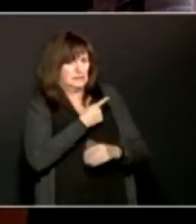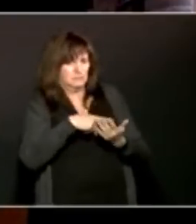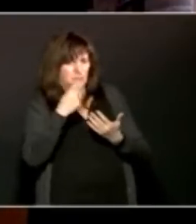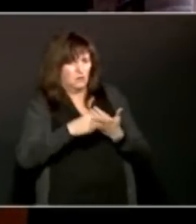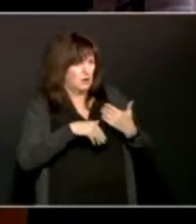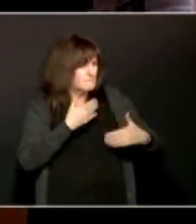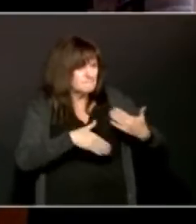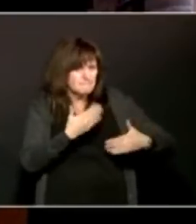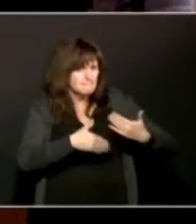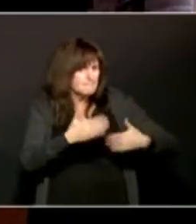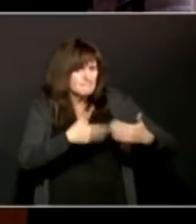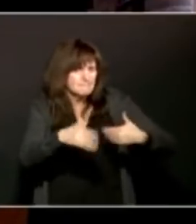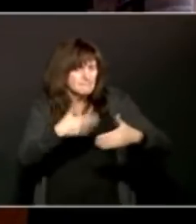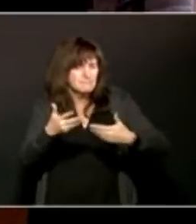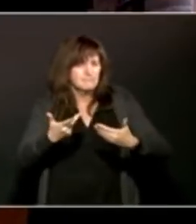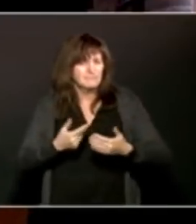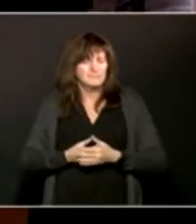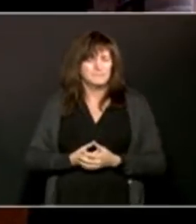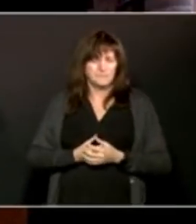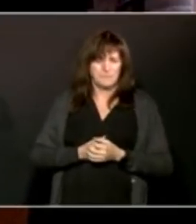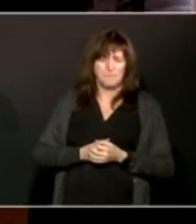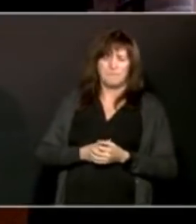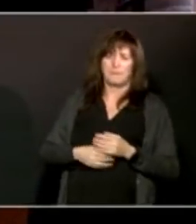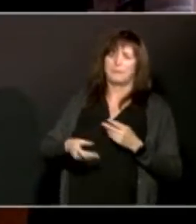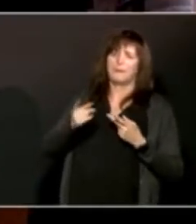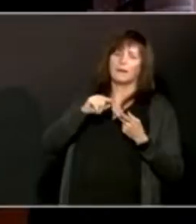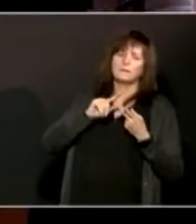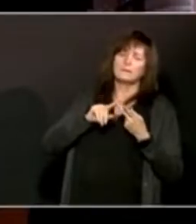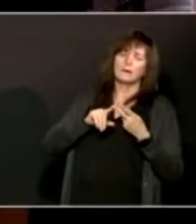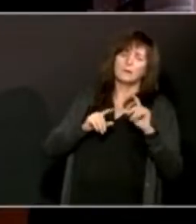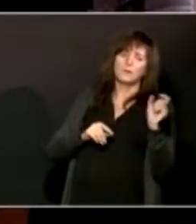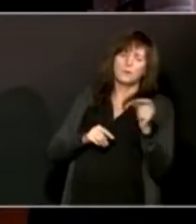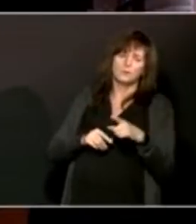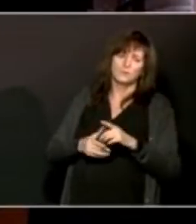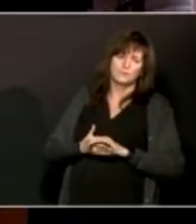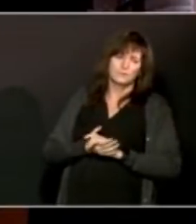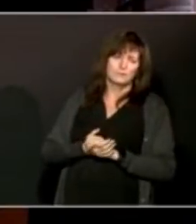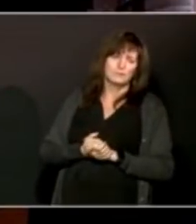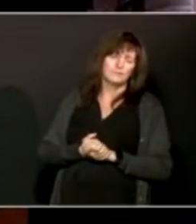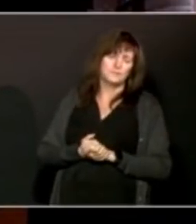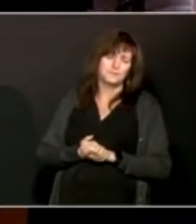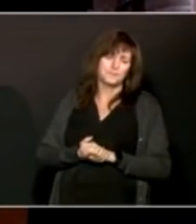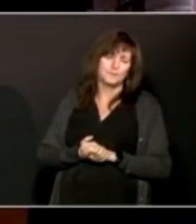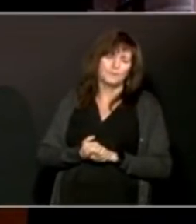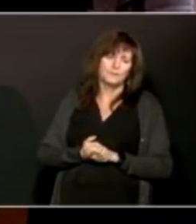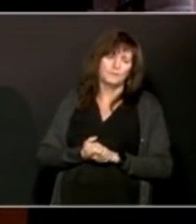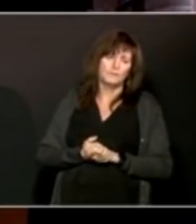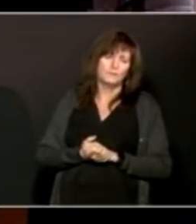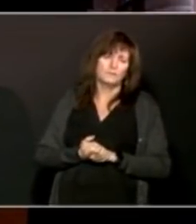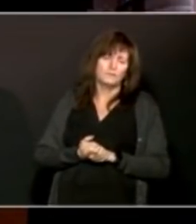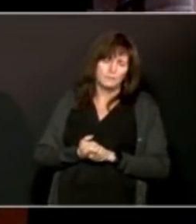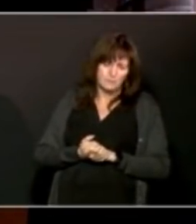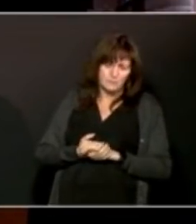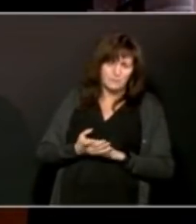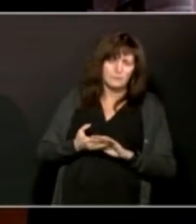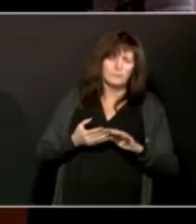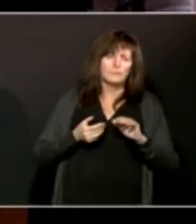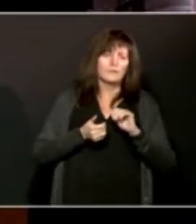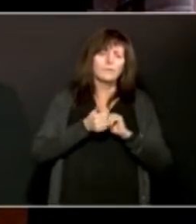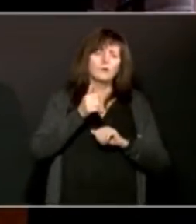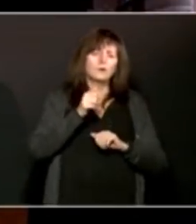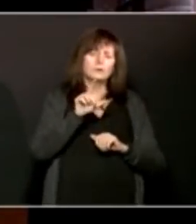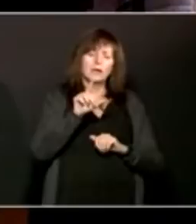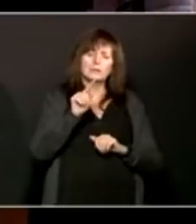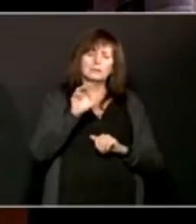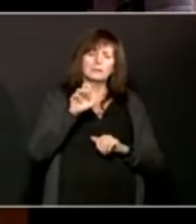Follow-up. Thank you. And now that the vast majority of long-term care residents have had not